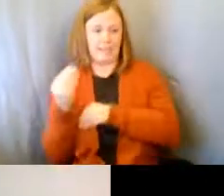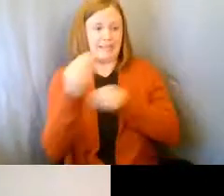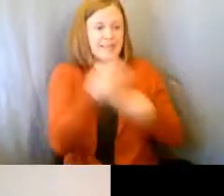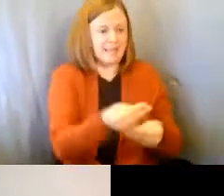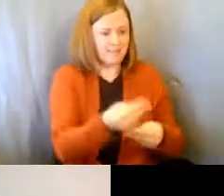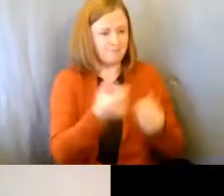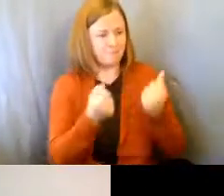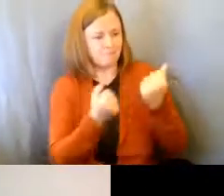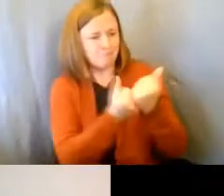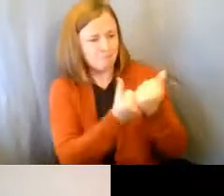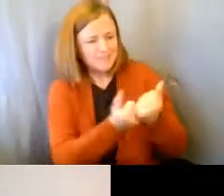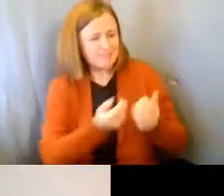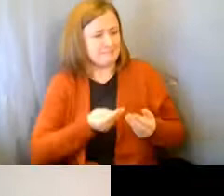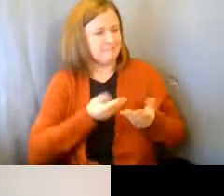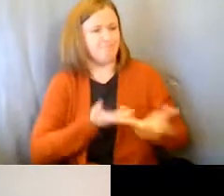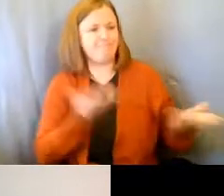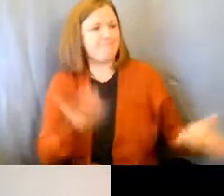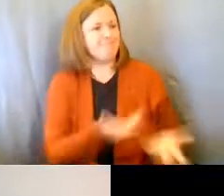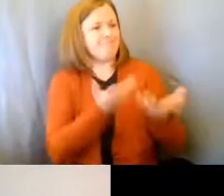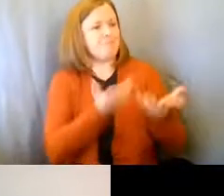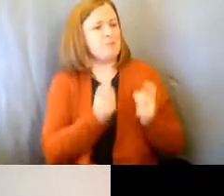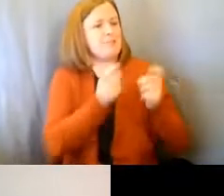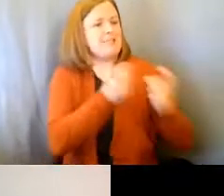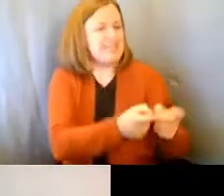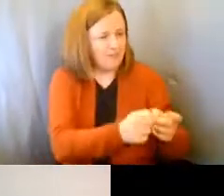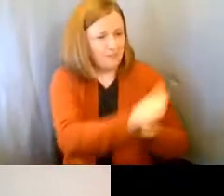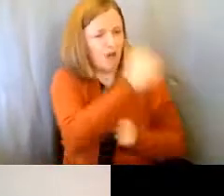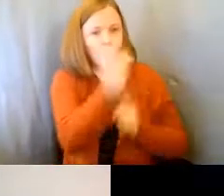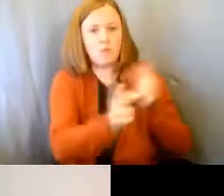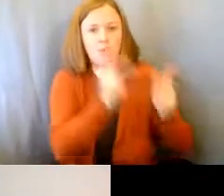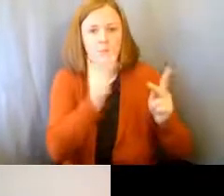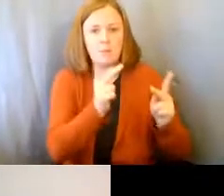is one of the best things you can do for your children.